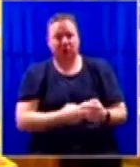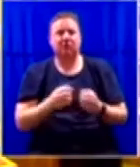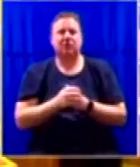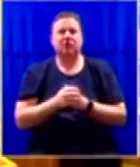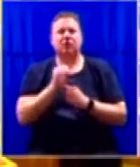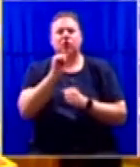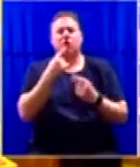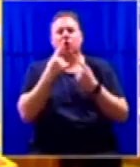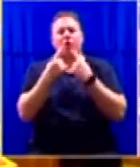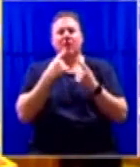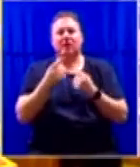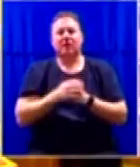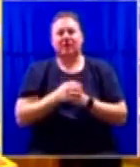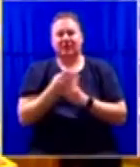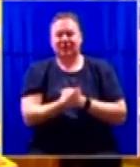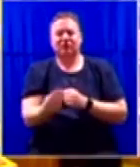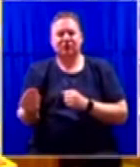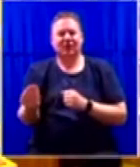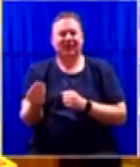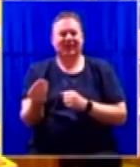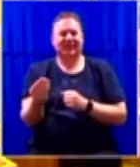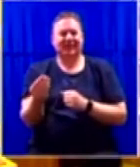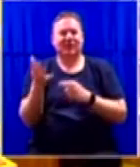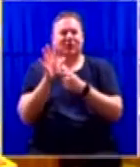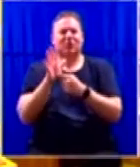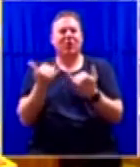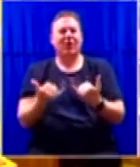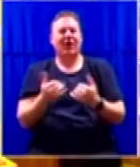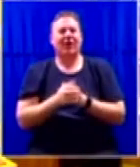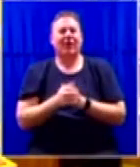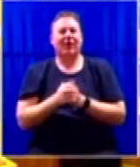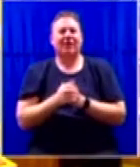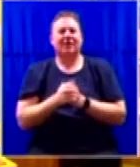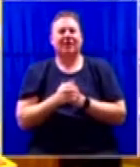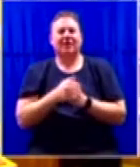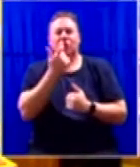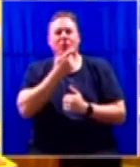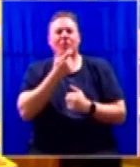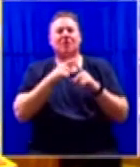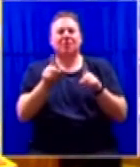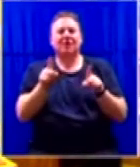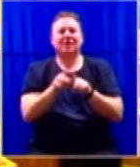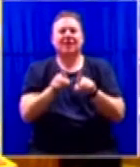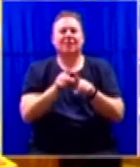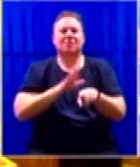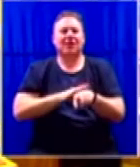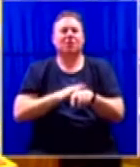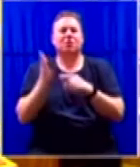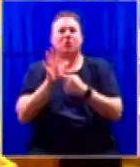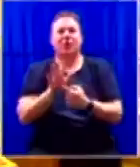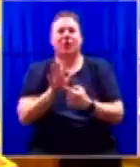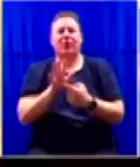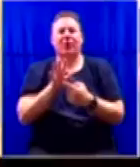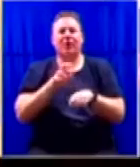comment, President, about the youngster on the show now is humorous, but at the same time, it does indicate we need to be